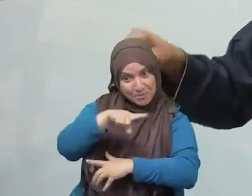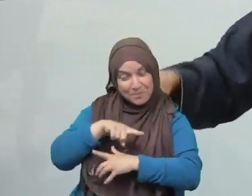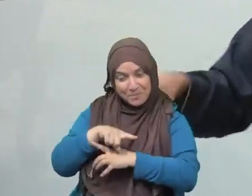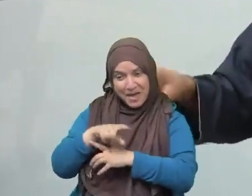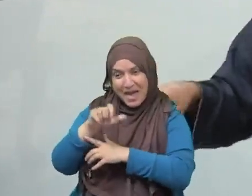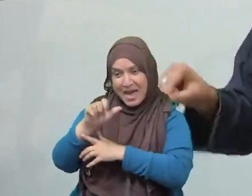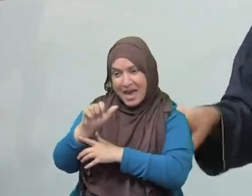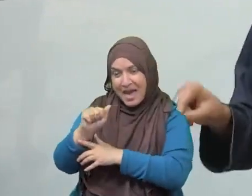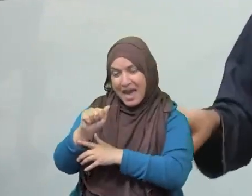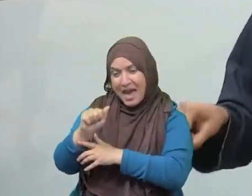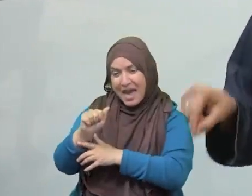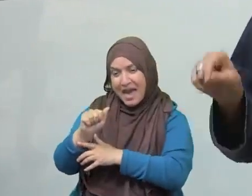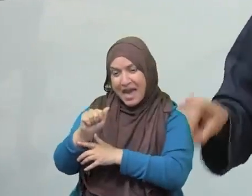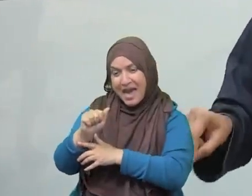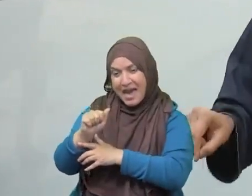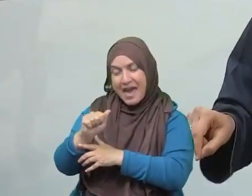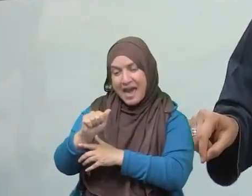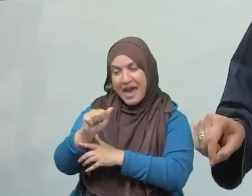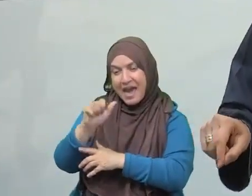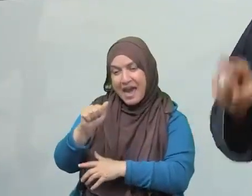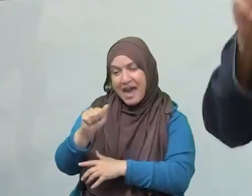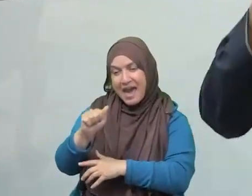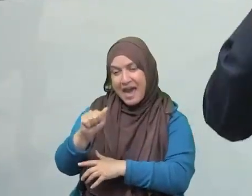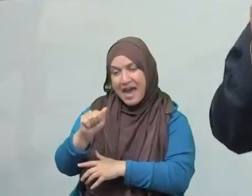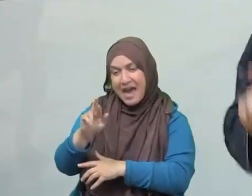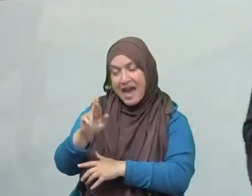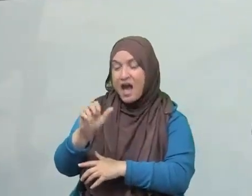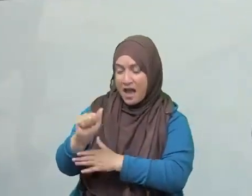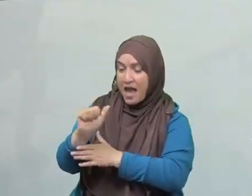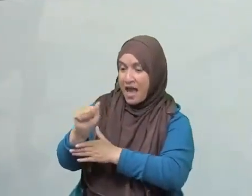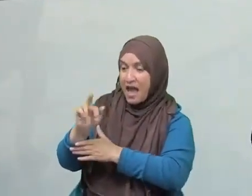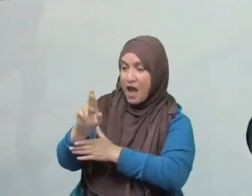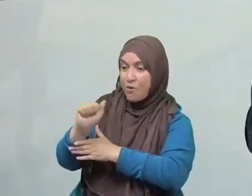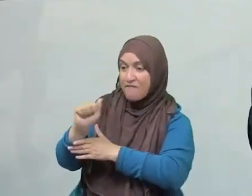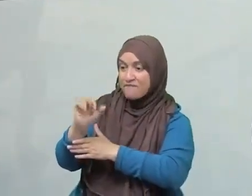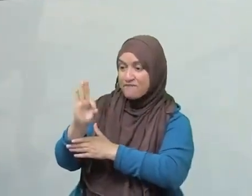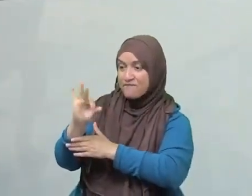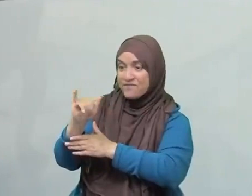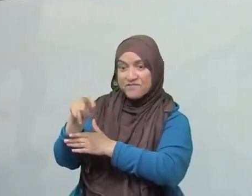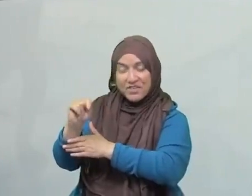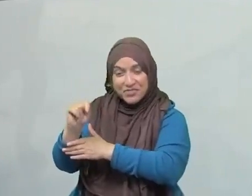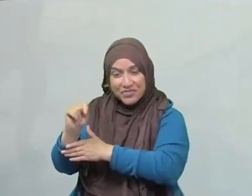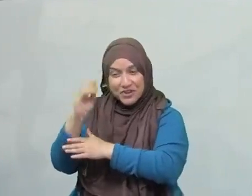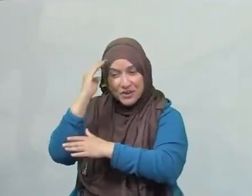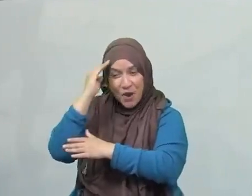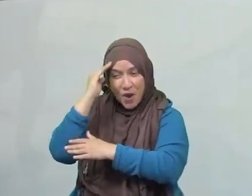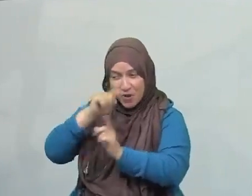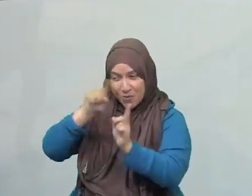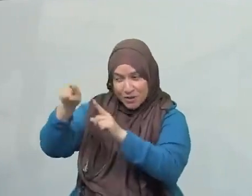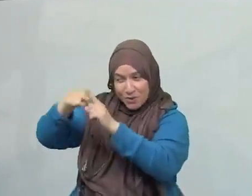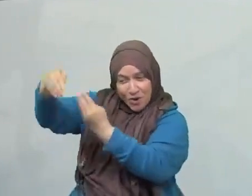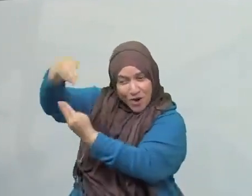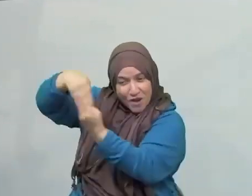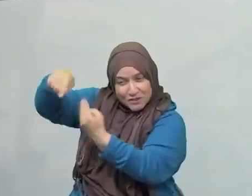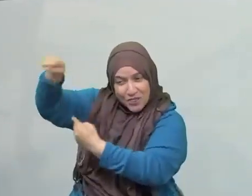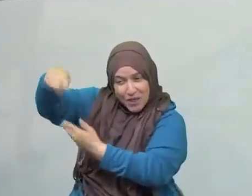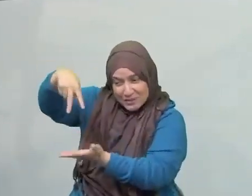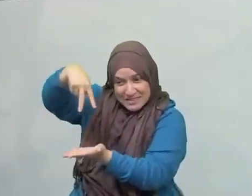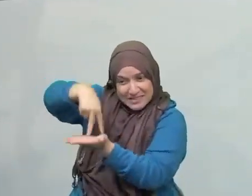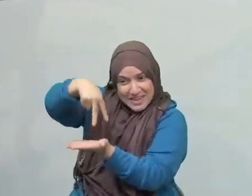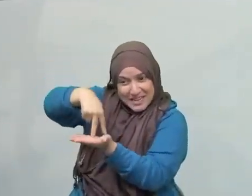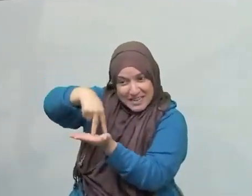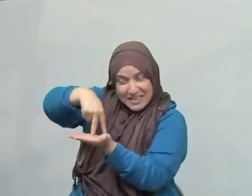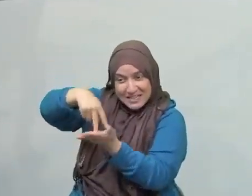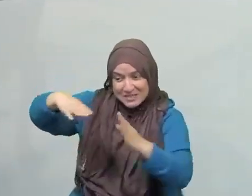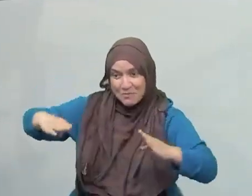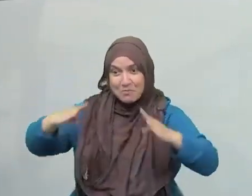of the Prophets observed the day of Arafah was La ilaha illallah, wahdahu la sharika lah, lahul mulk wa lahul